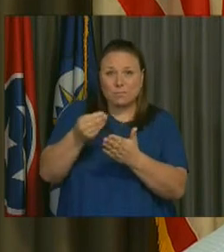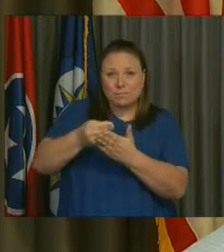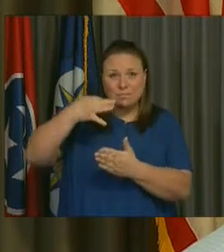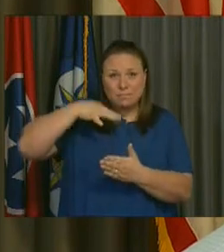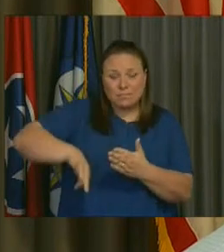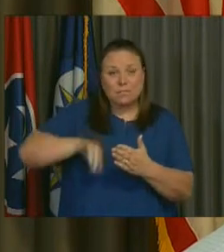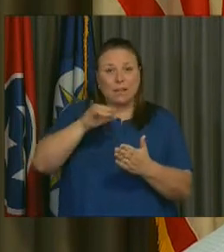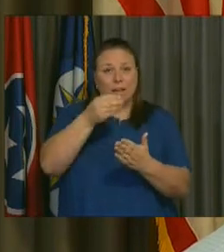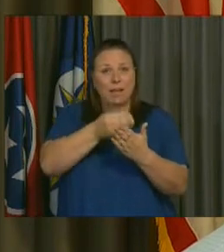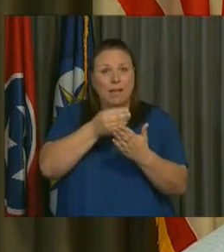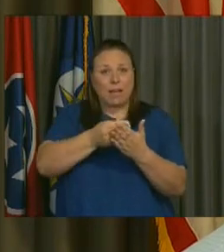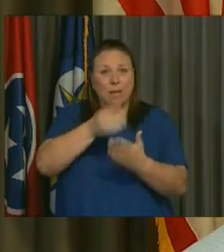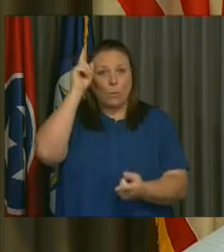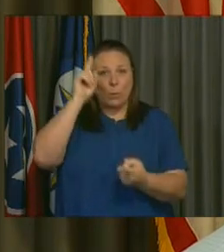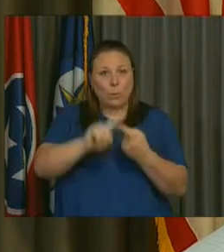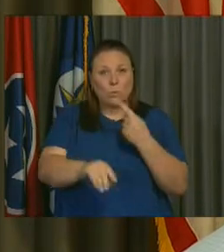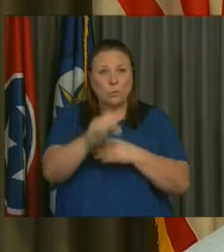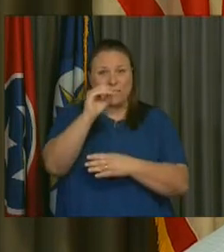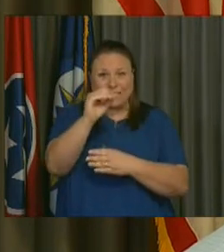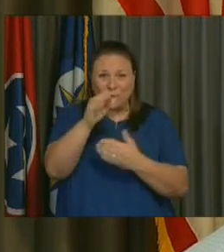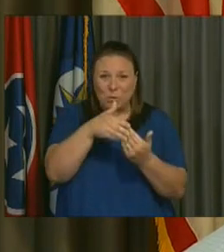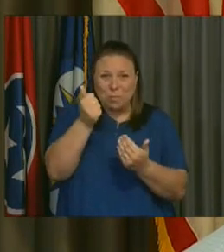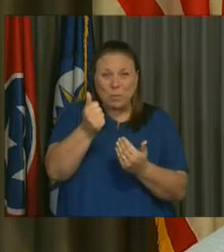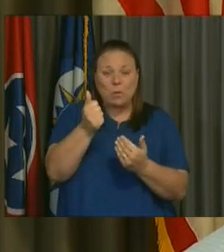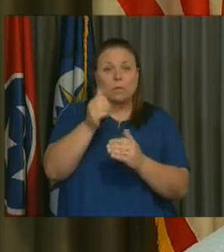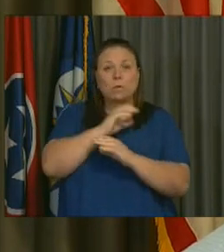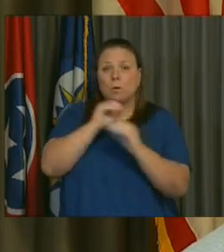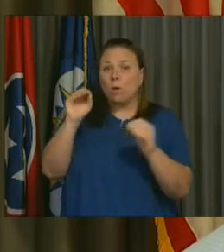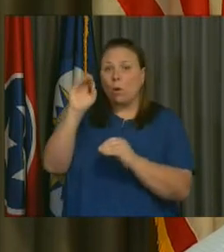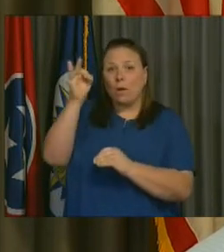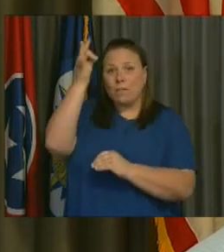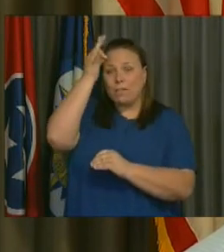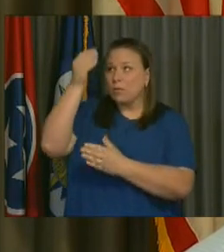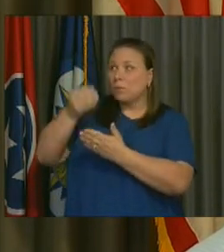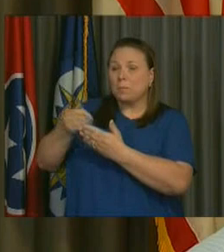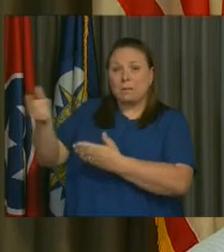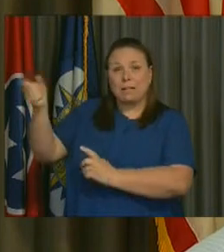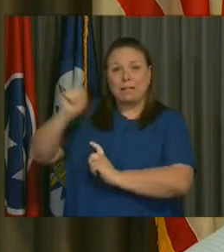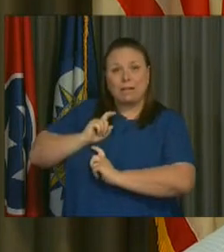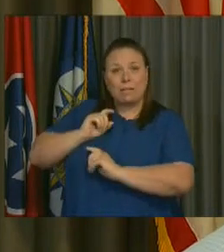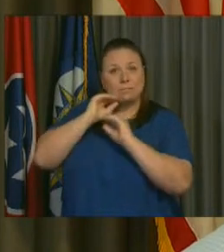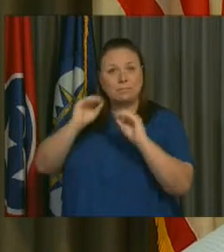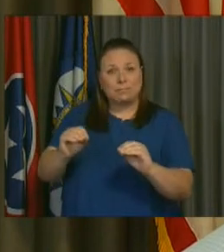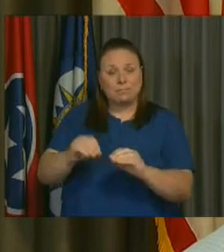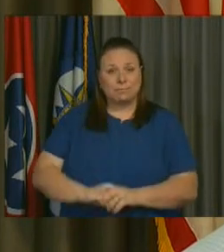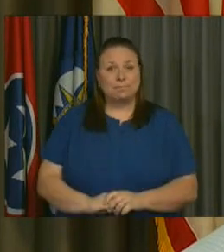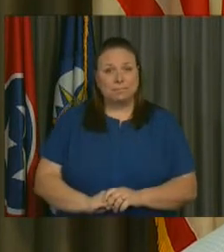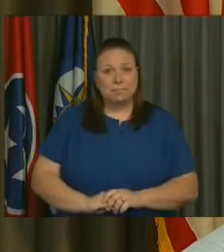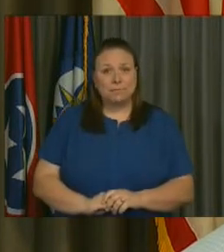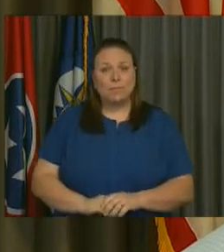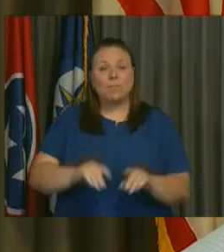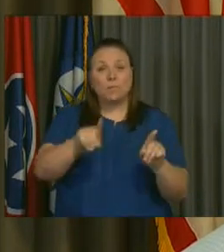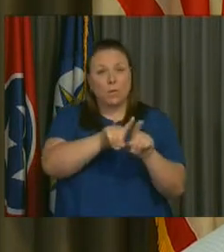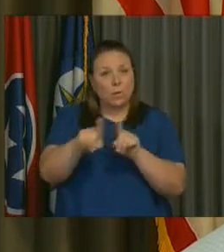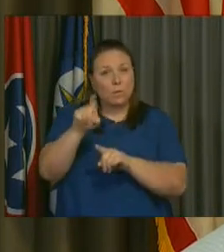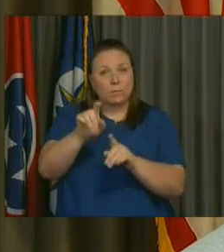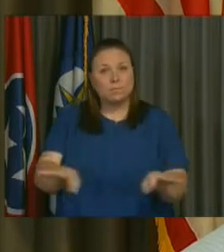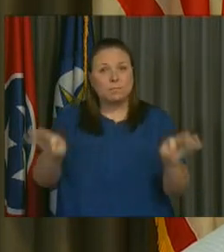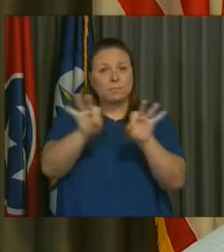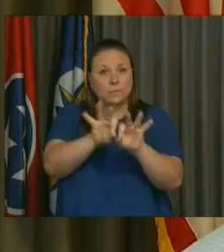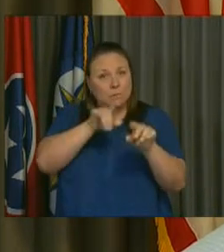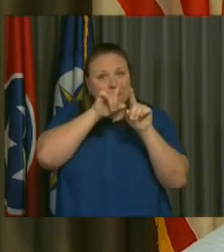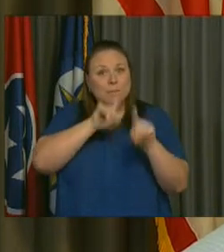city will be driven down to almost zero, and there is no federal bailout to the city. We also need to be able to